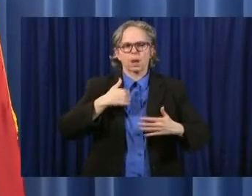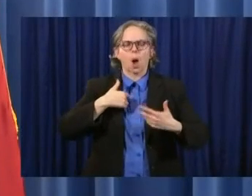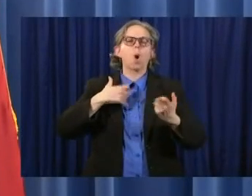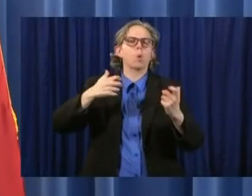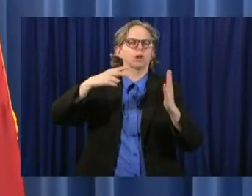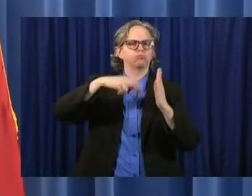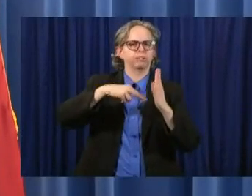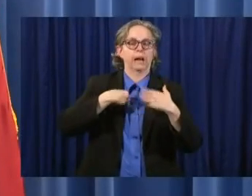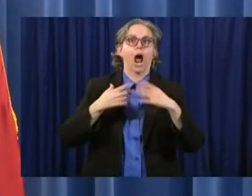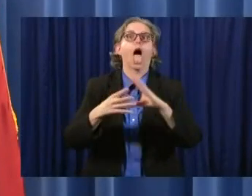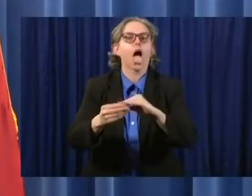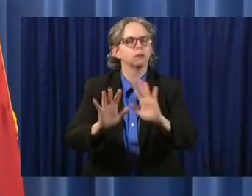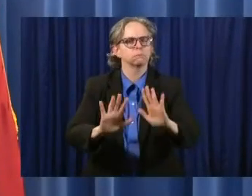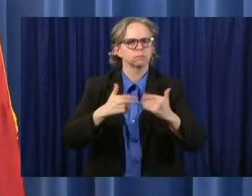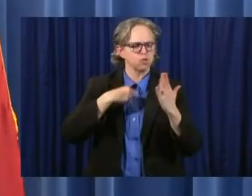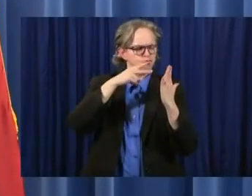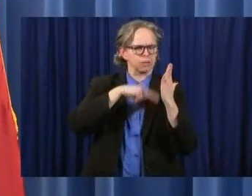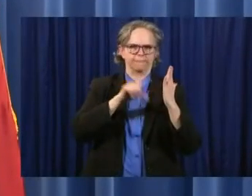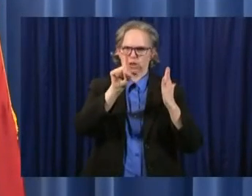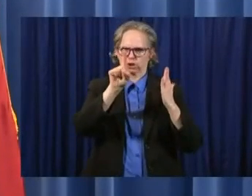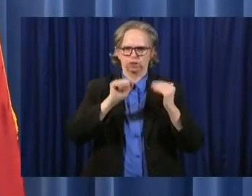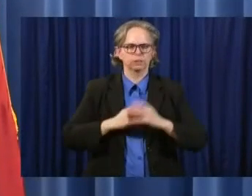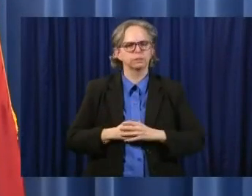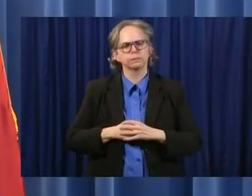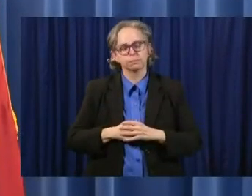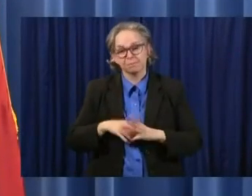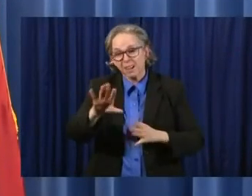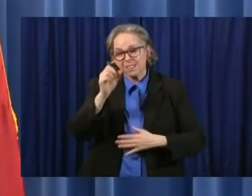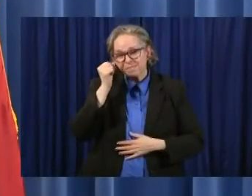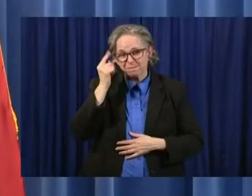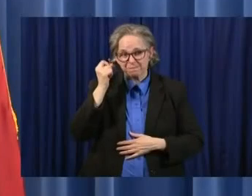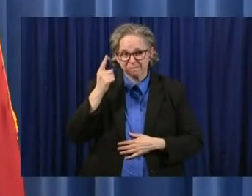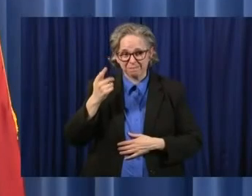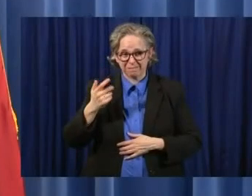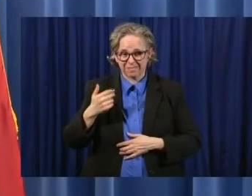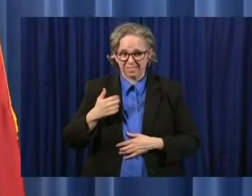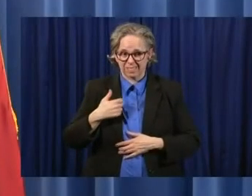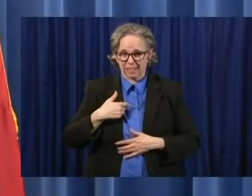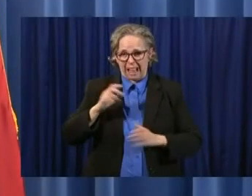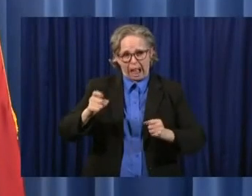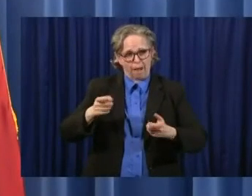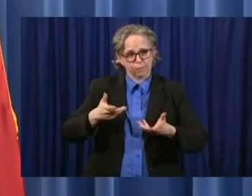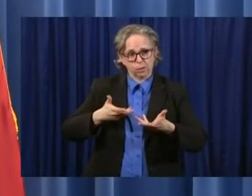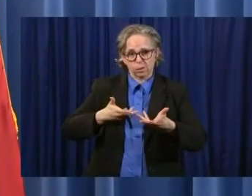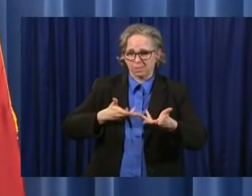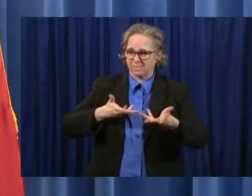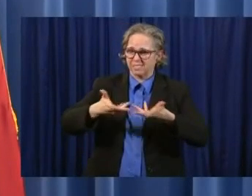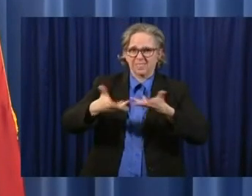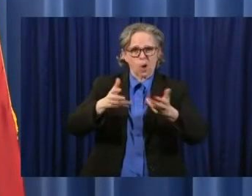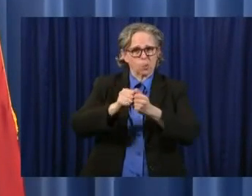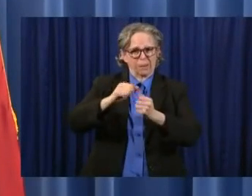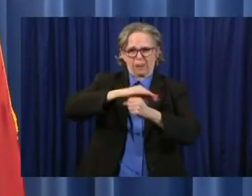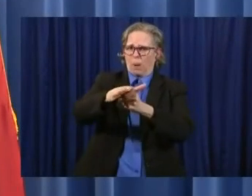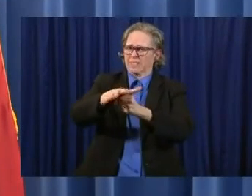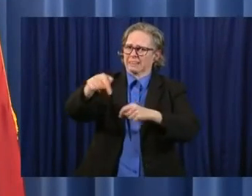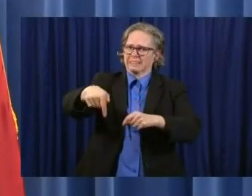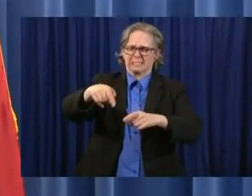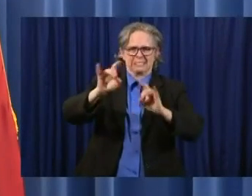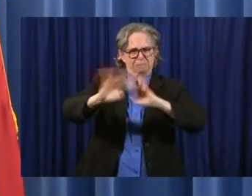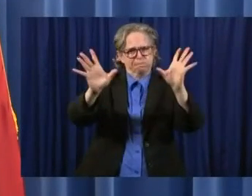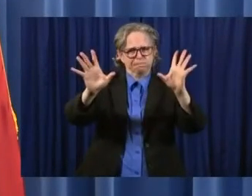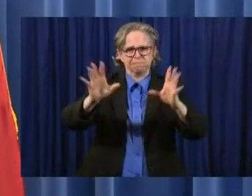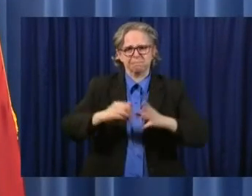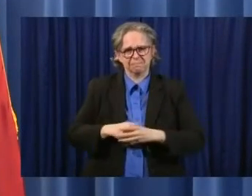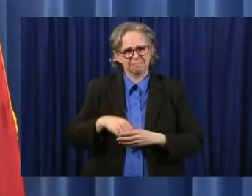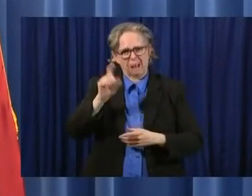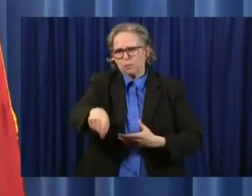But, you know, we need to be able to deal with this problem. And, you know, look, we hope that